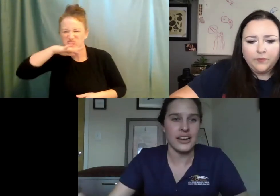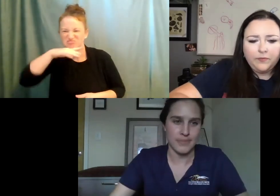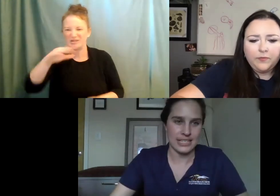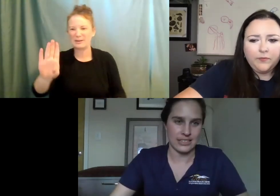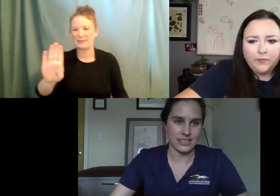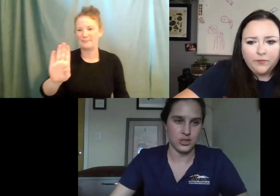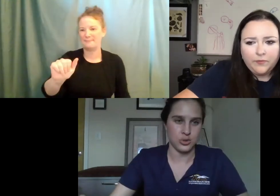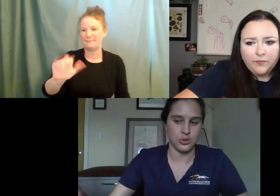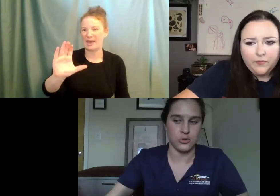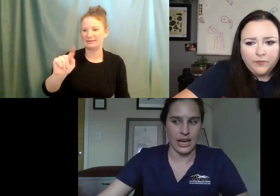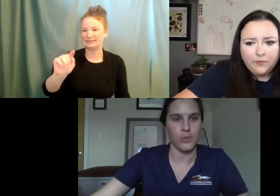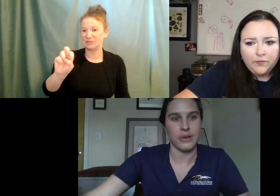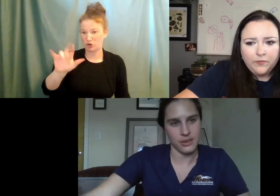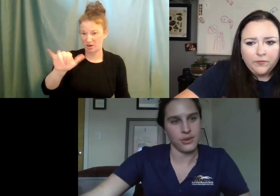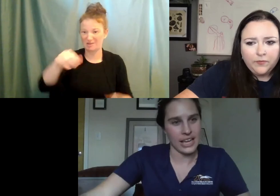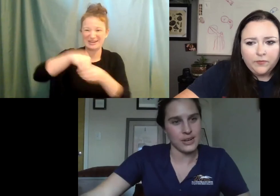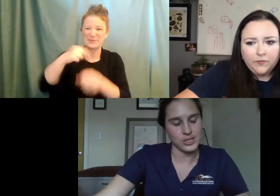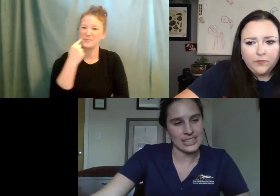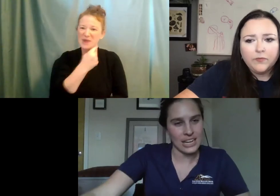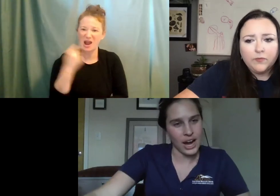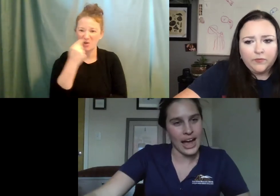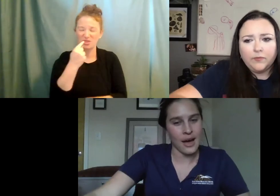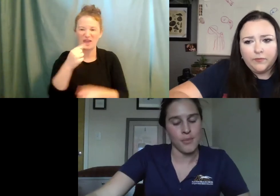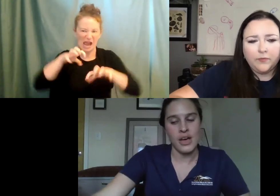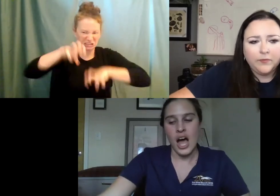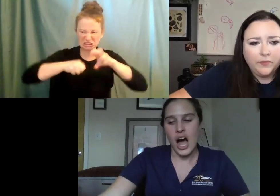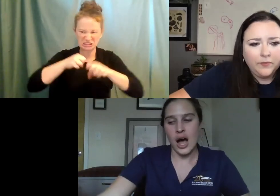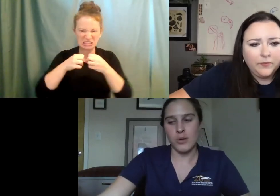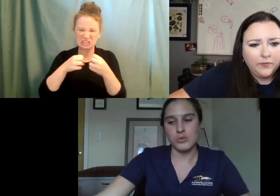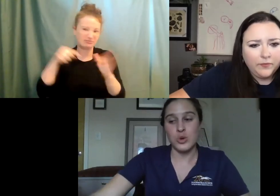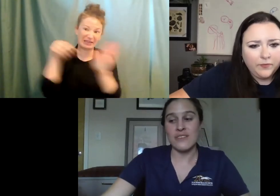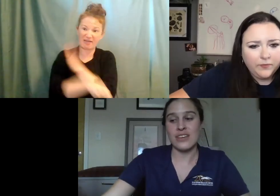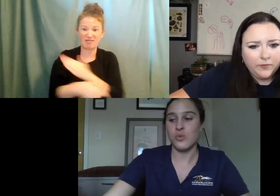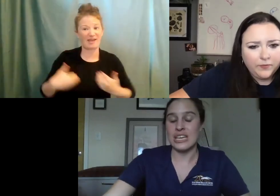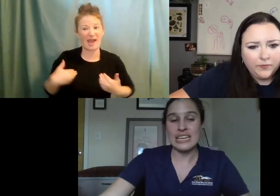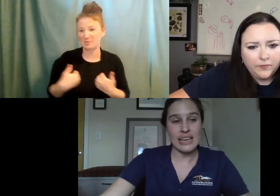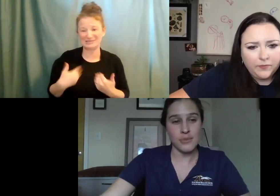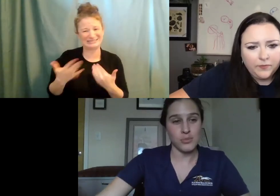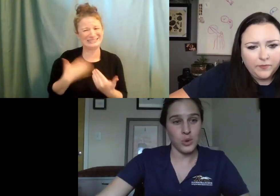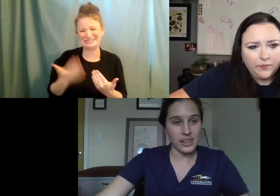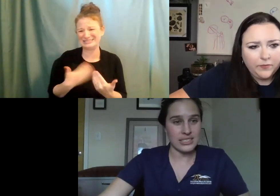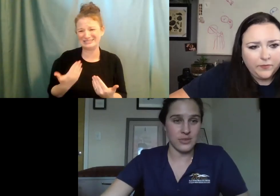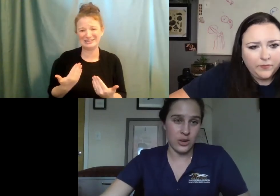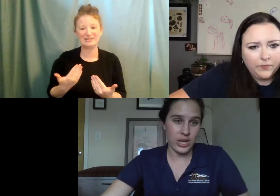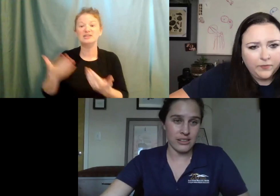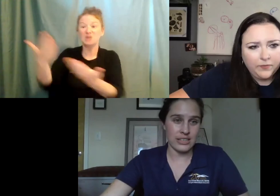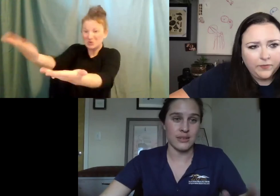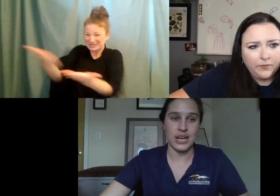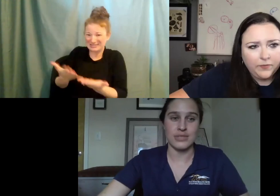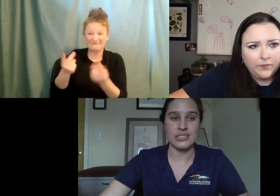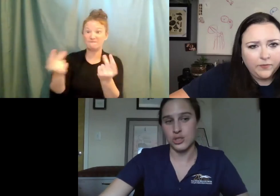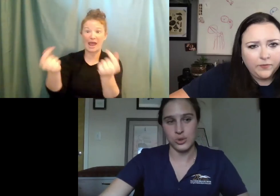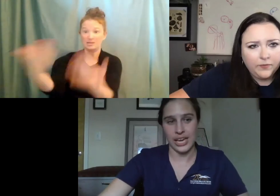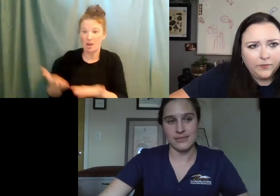designed basically to help kill the animals that they grab. Um, so even if we get them relatively quickly,